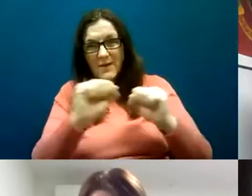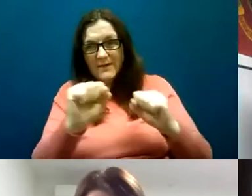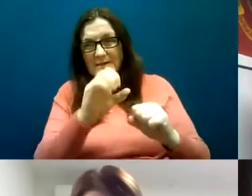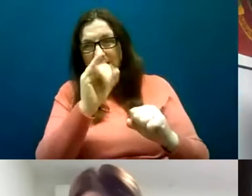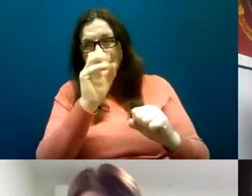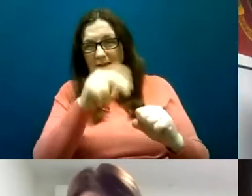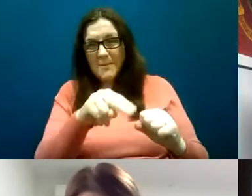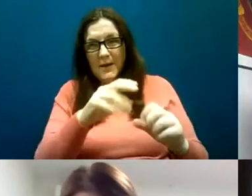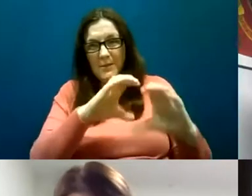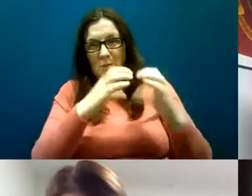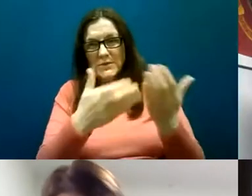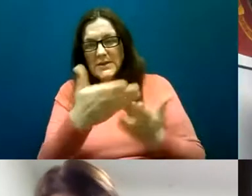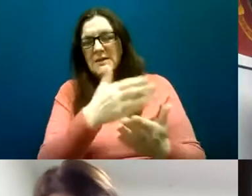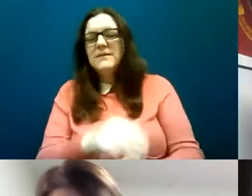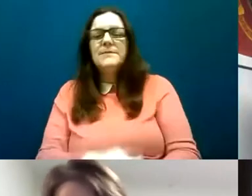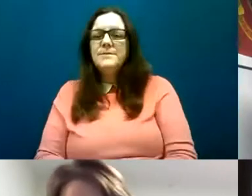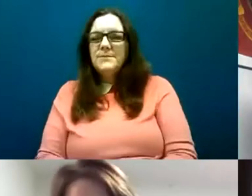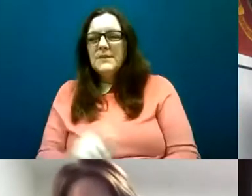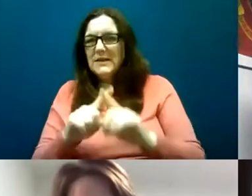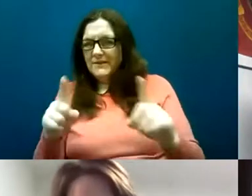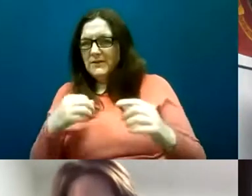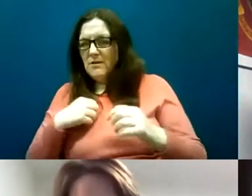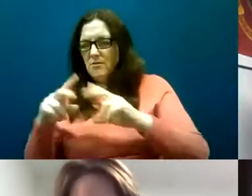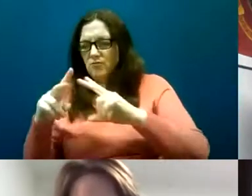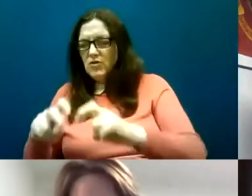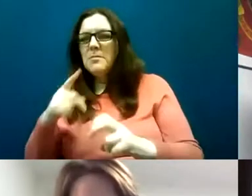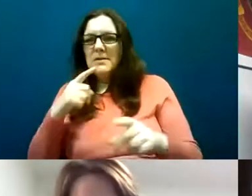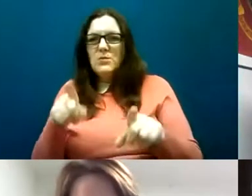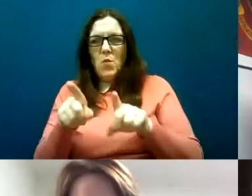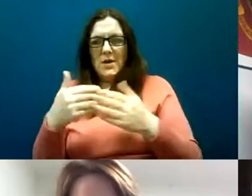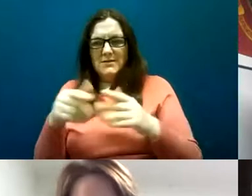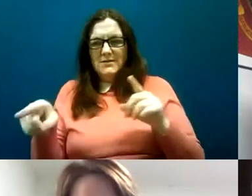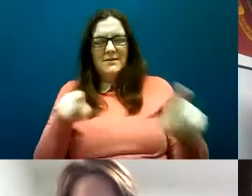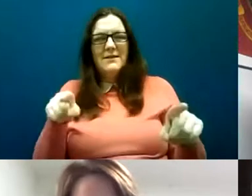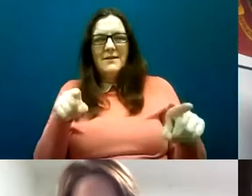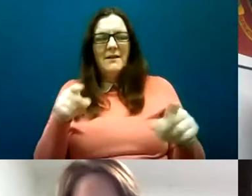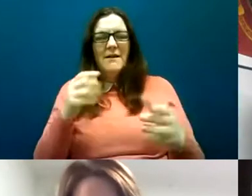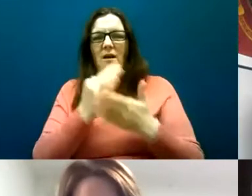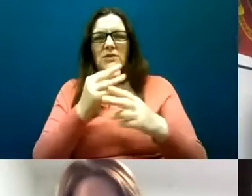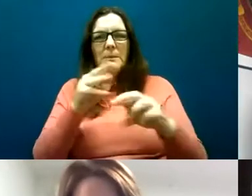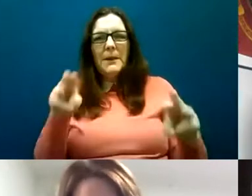I suppose what struck me was the commonality in terms of the invisibility of the population